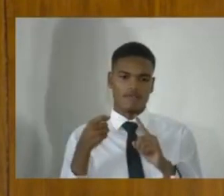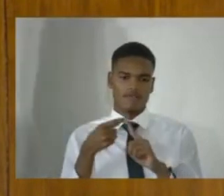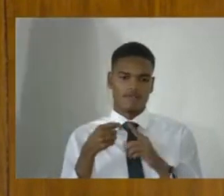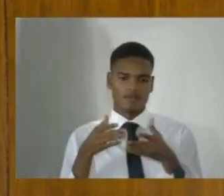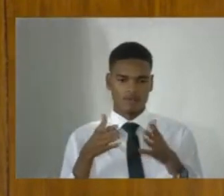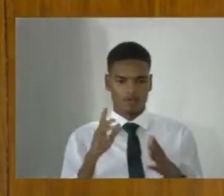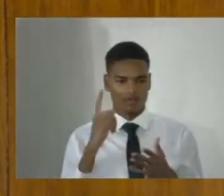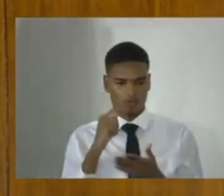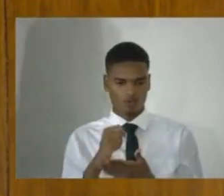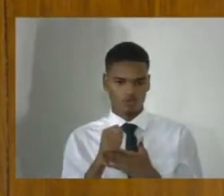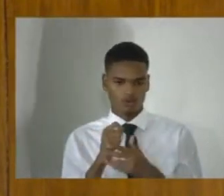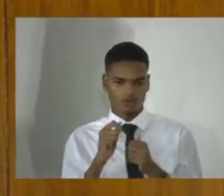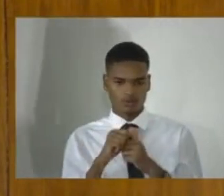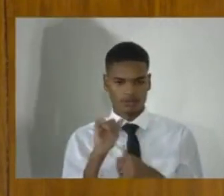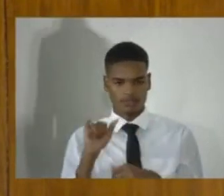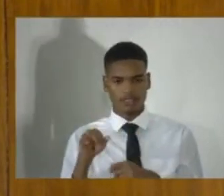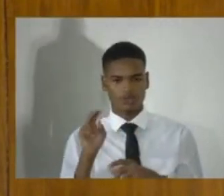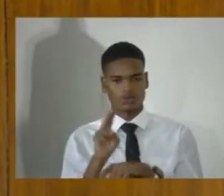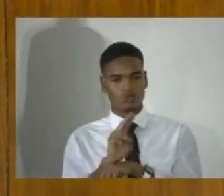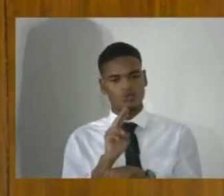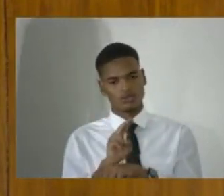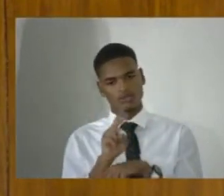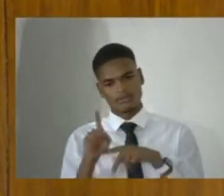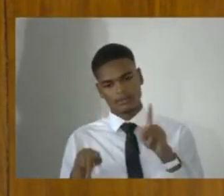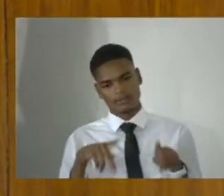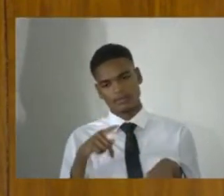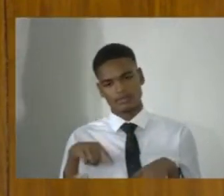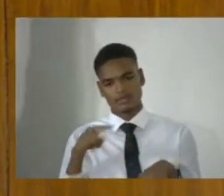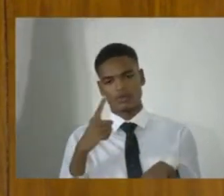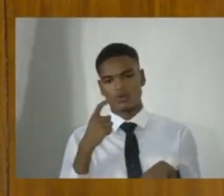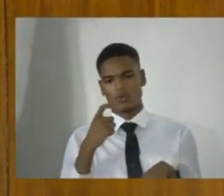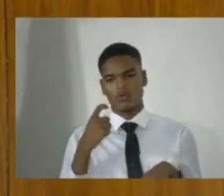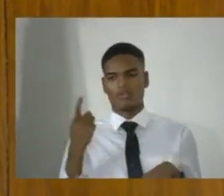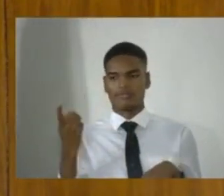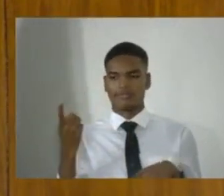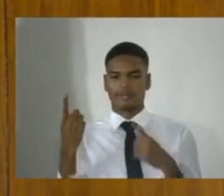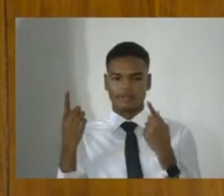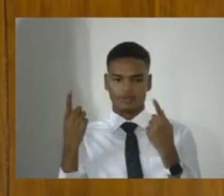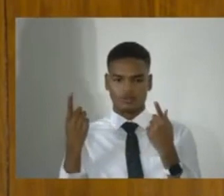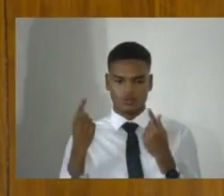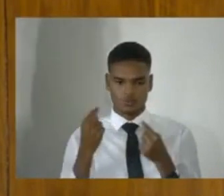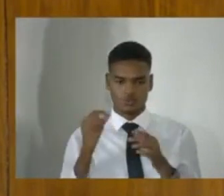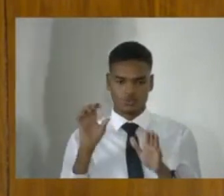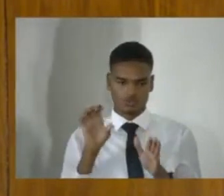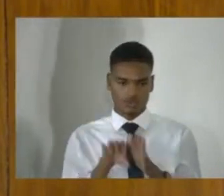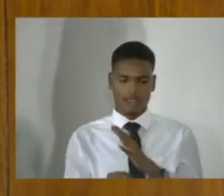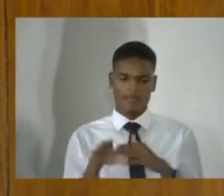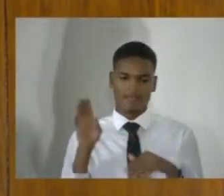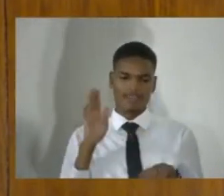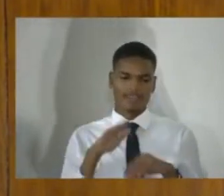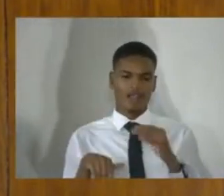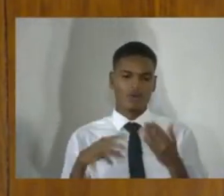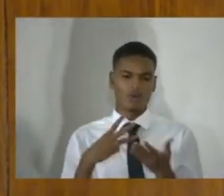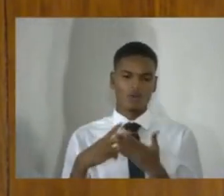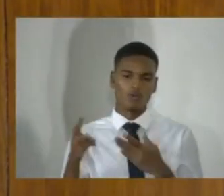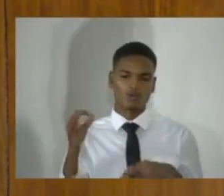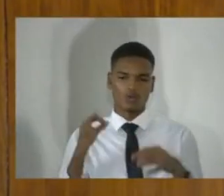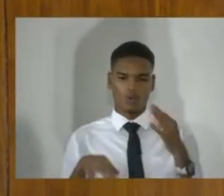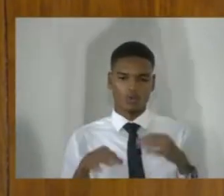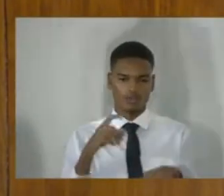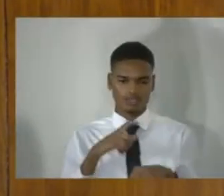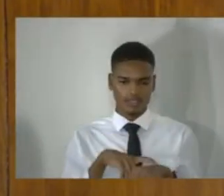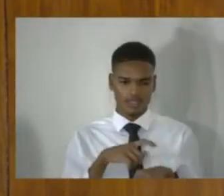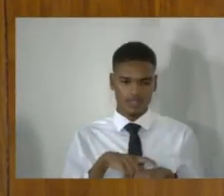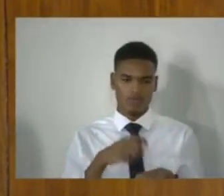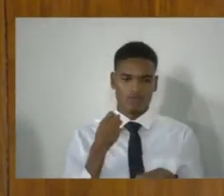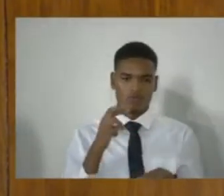inducing persons who have committed offenses rather than waste the court's time or take